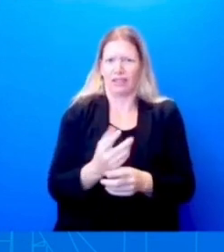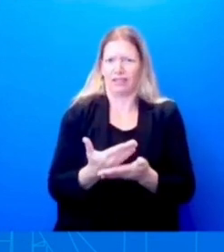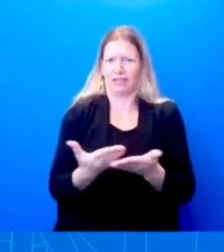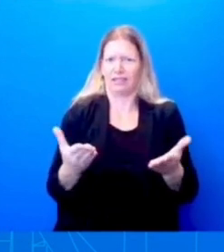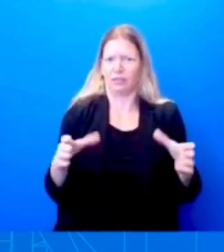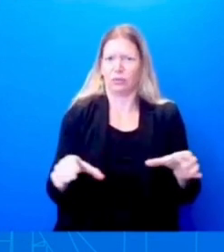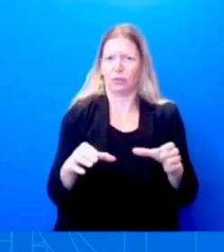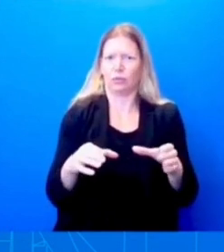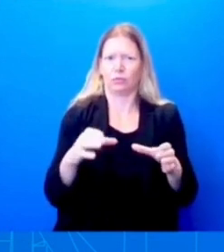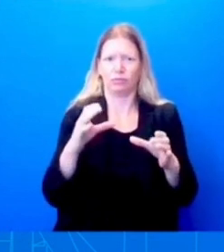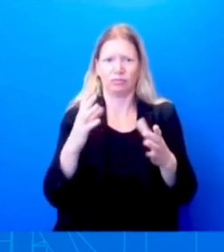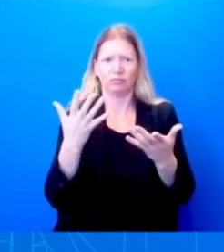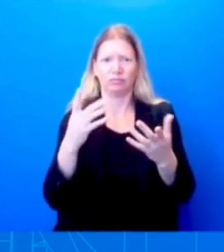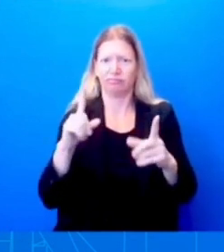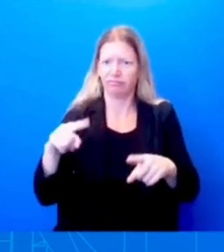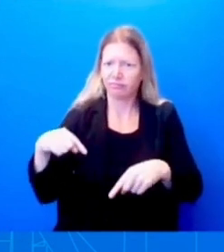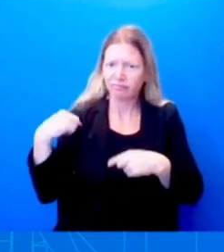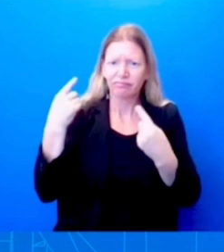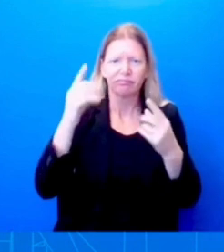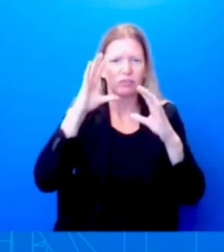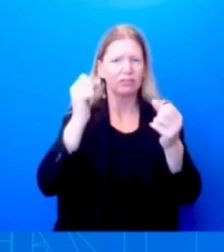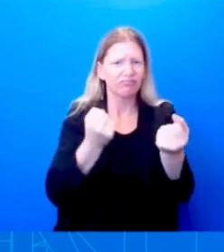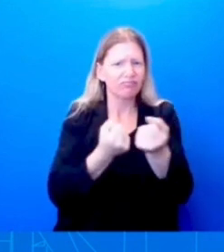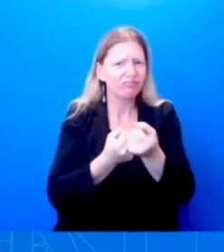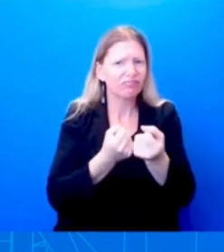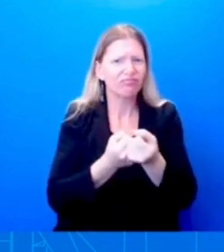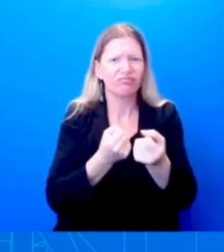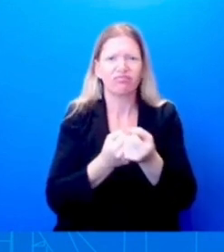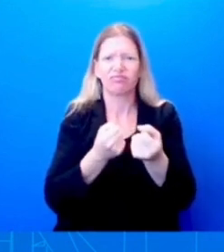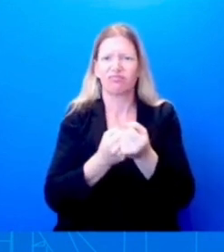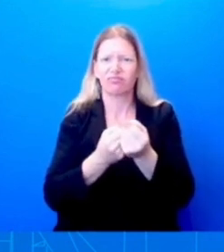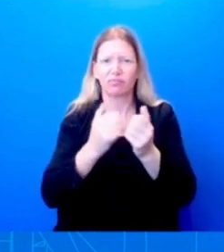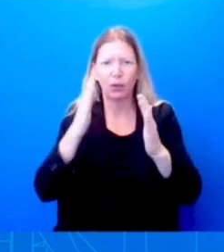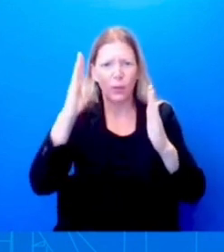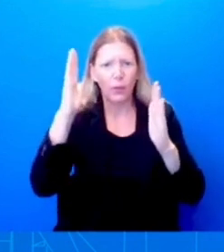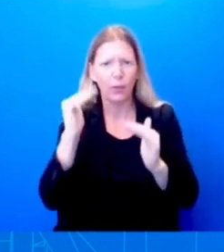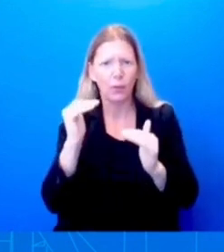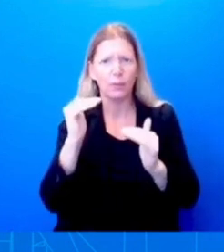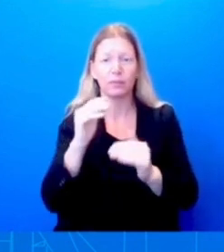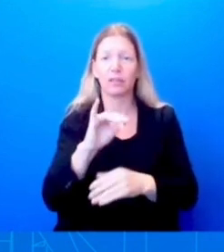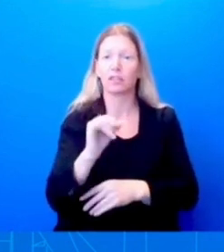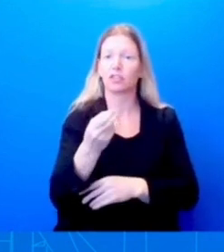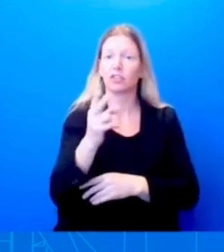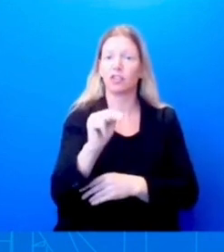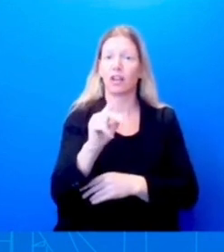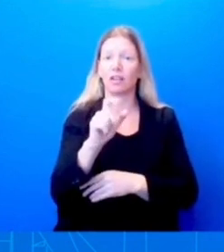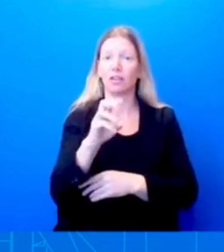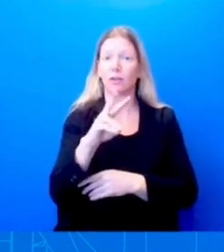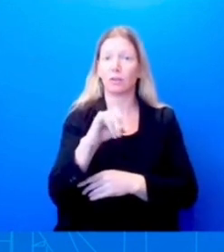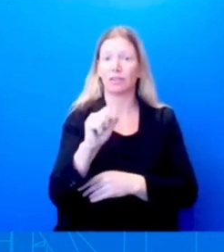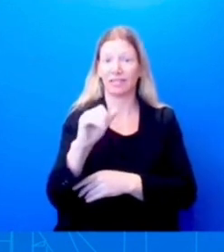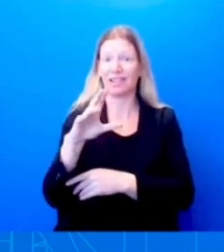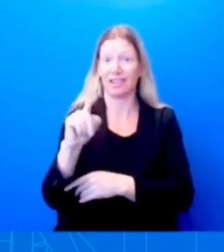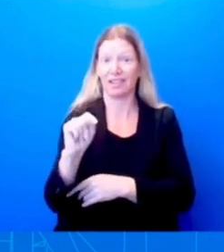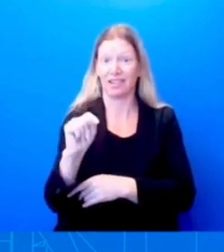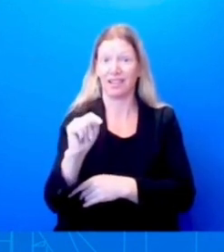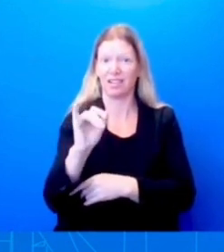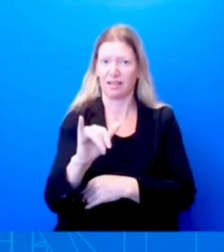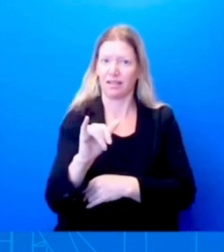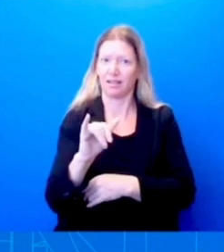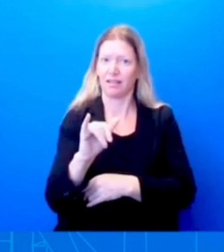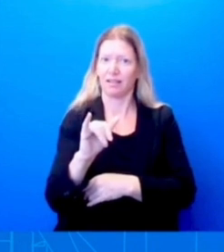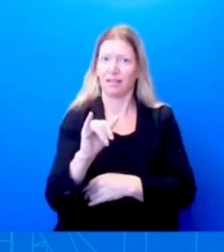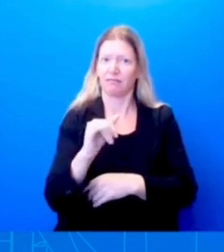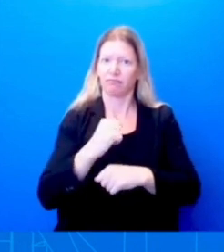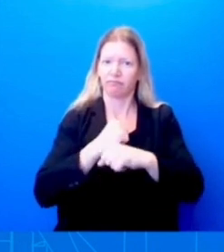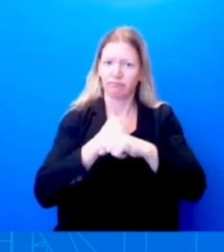supportive of and hoping for passes of the John Lewis Act, encouraging we protect the sacred right to vote, and certainly even the George Floyd